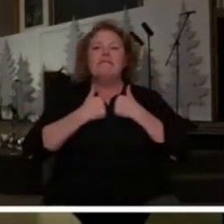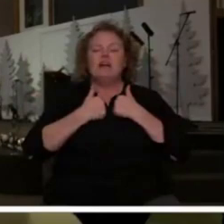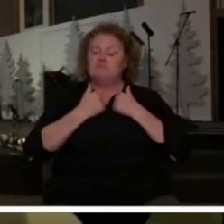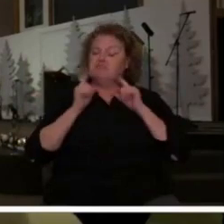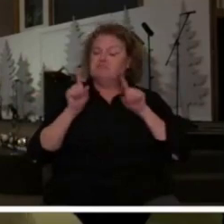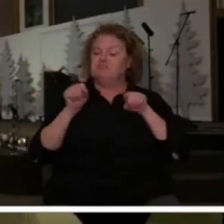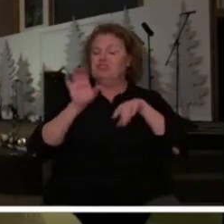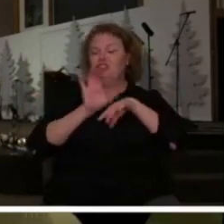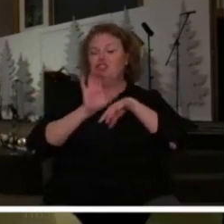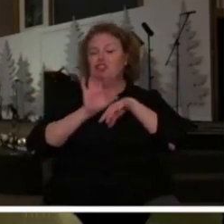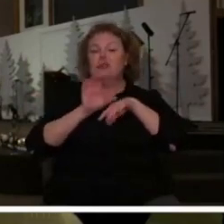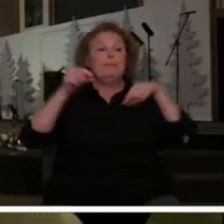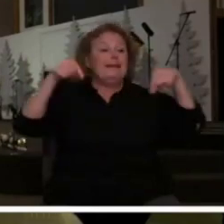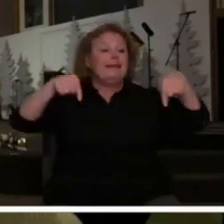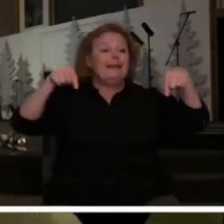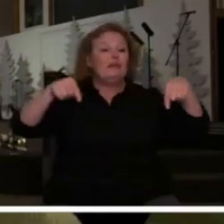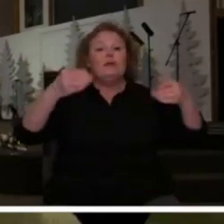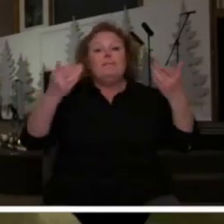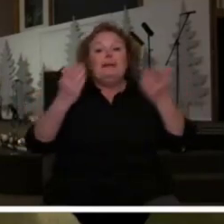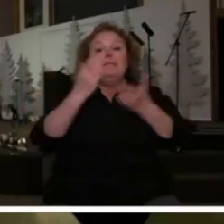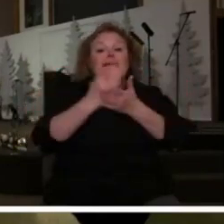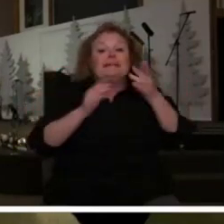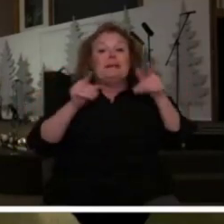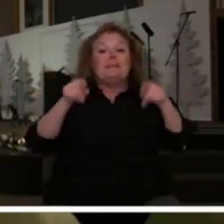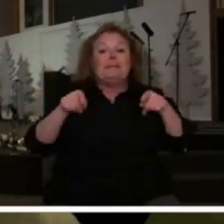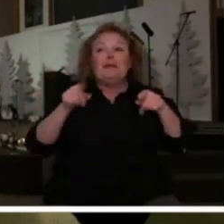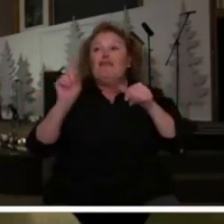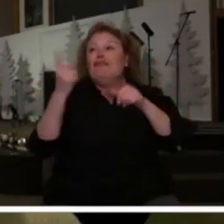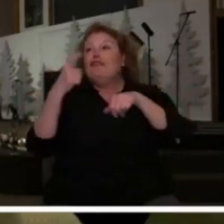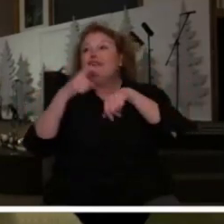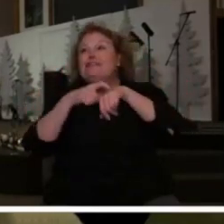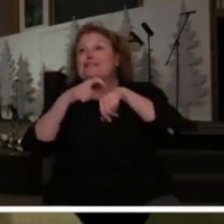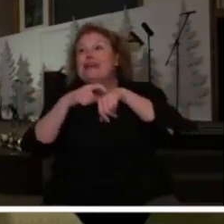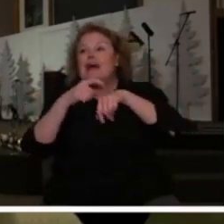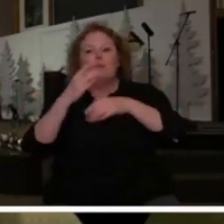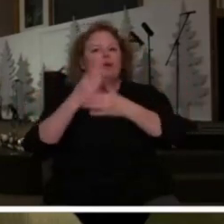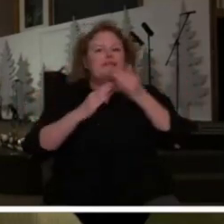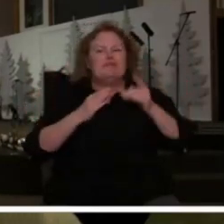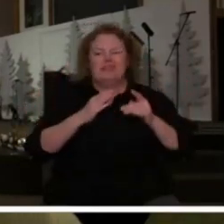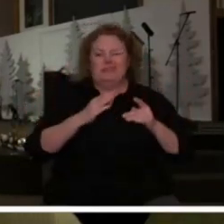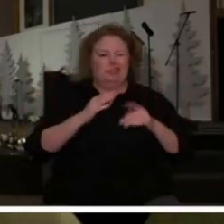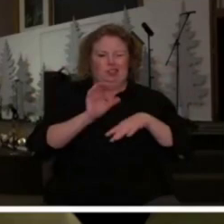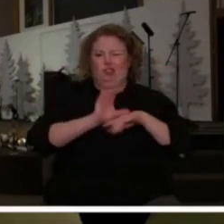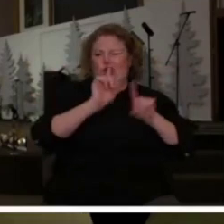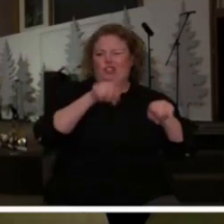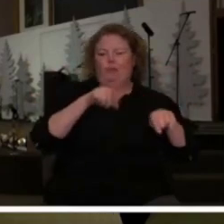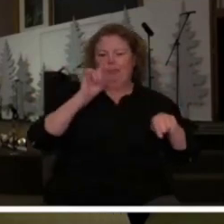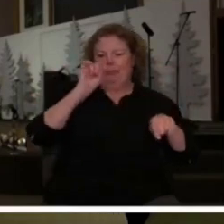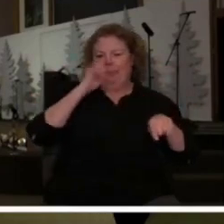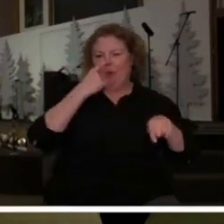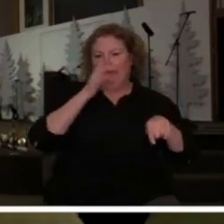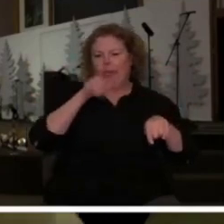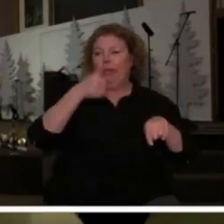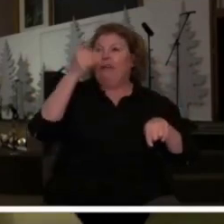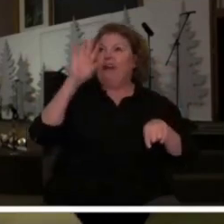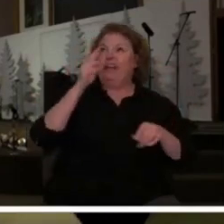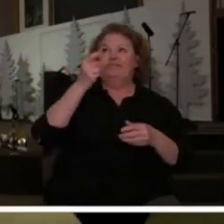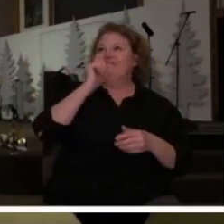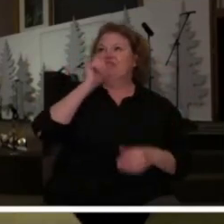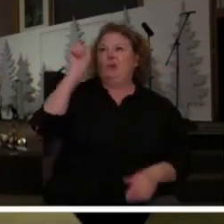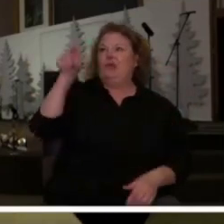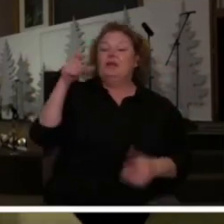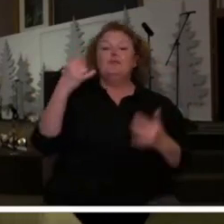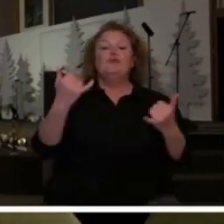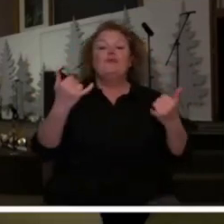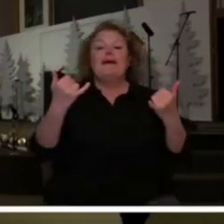experience, and there are others that have said, I don't want to go to church because it's boring and want nothing to do with God, and yet we are about